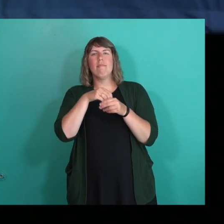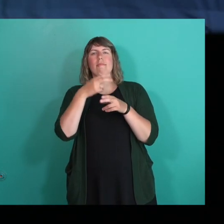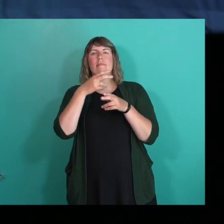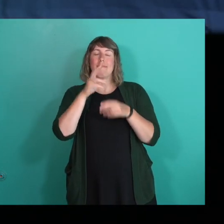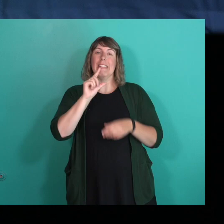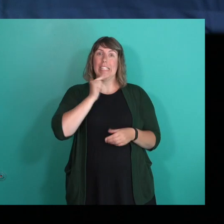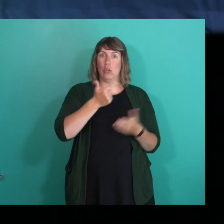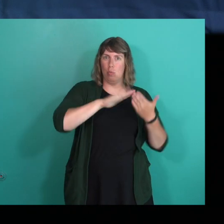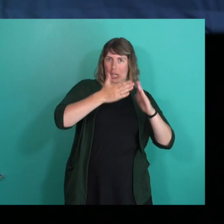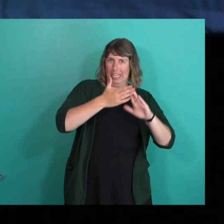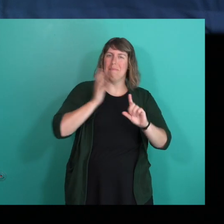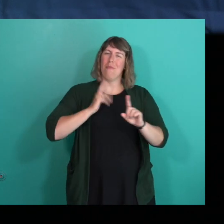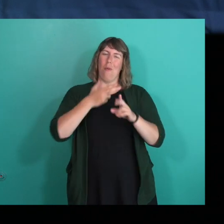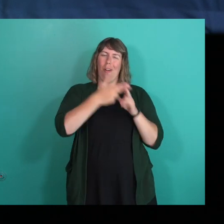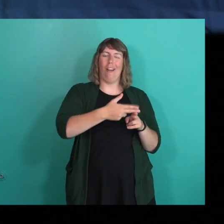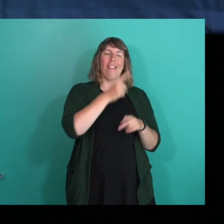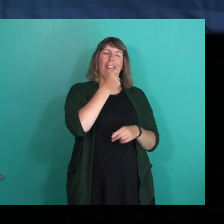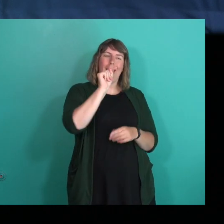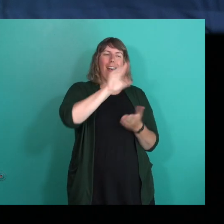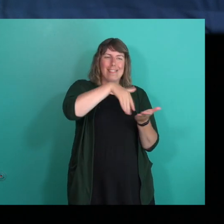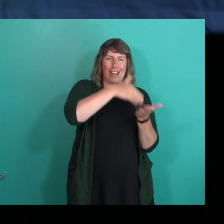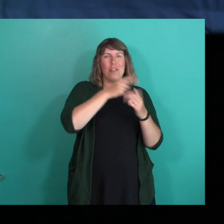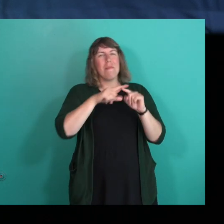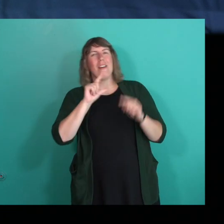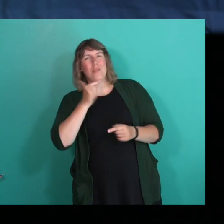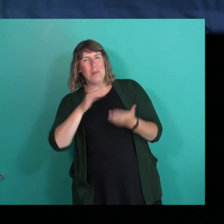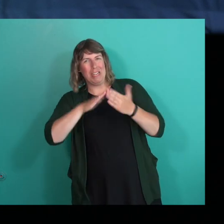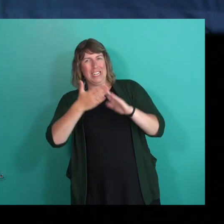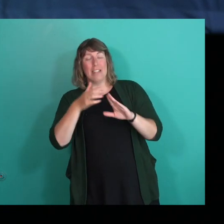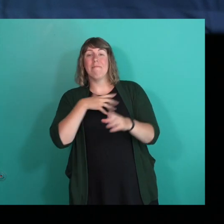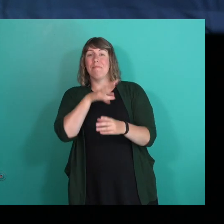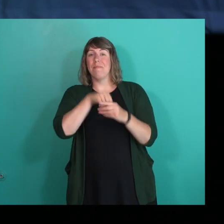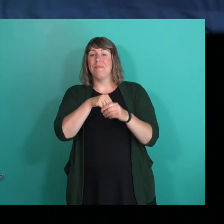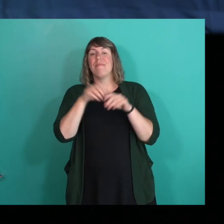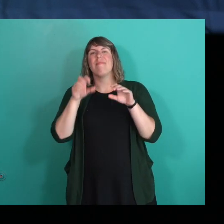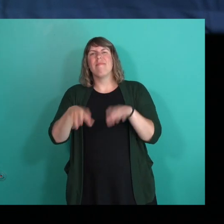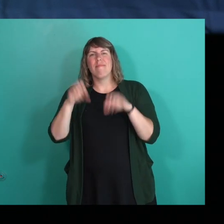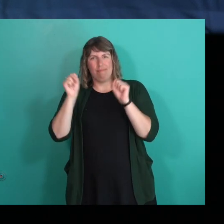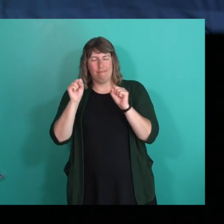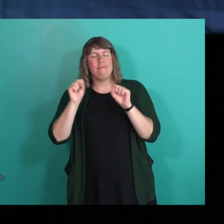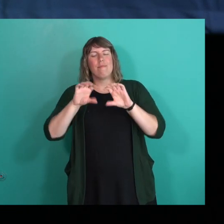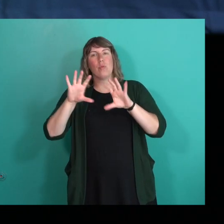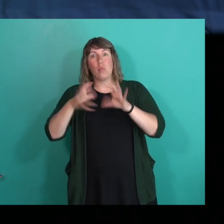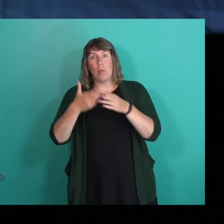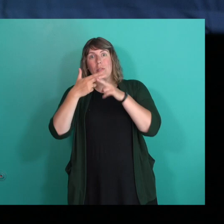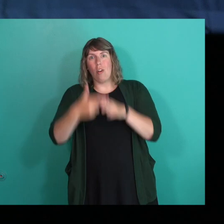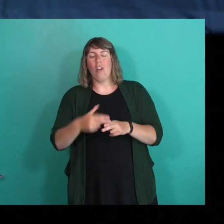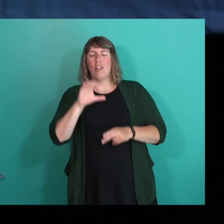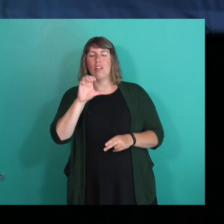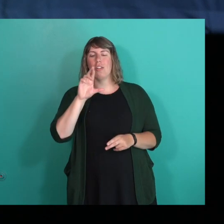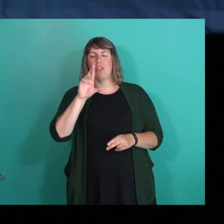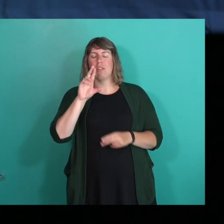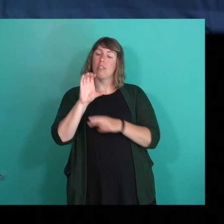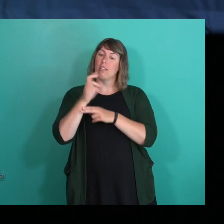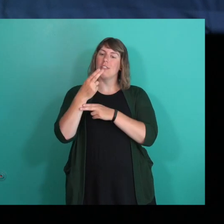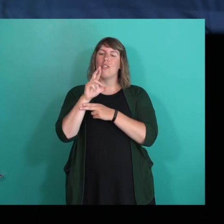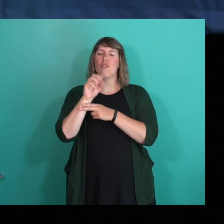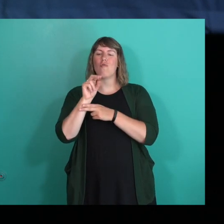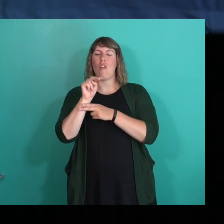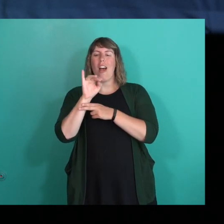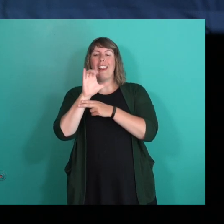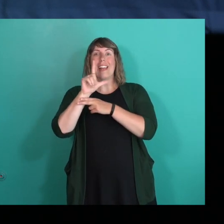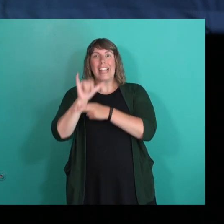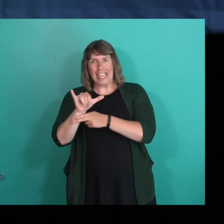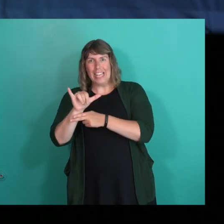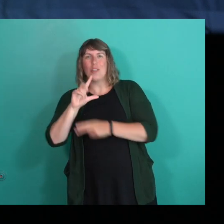community. And I was a facilitator, a small group called Chronically Queer. And so it was a bunch of